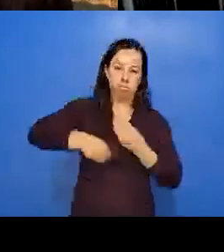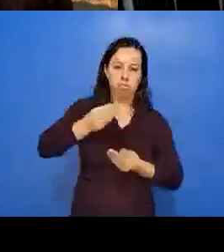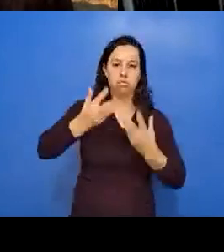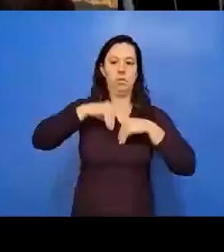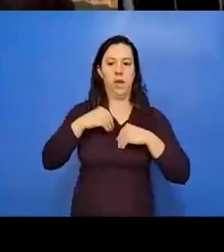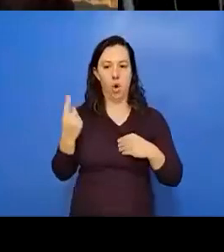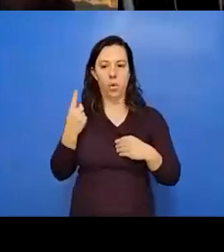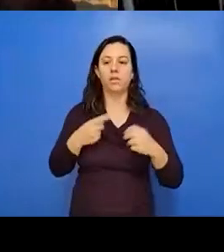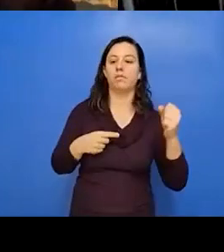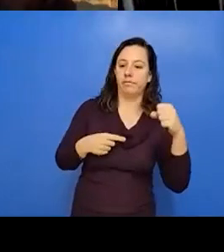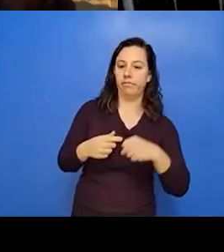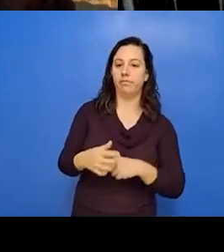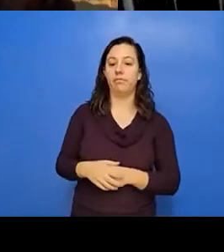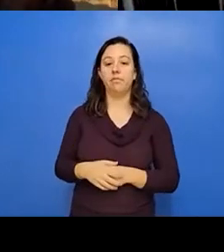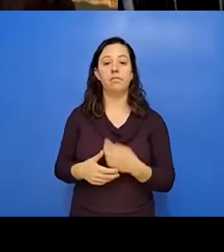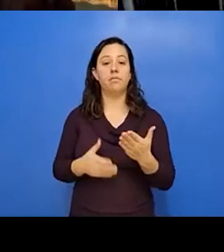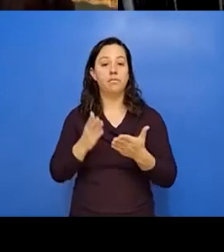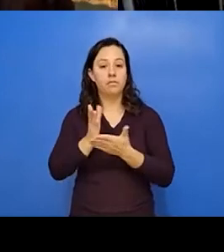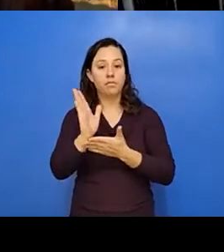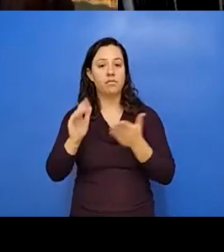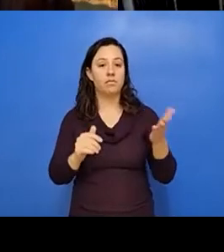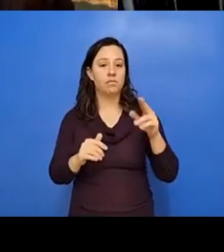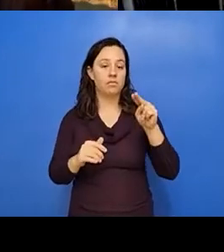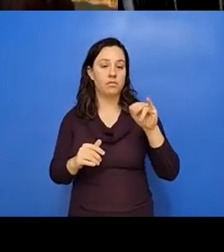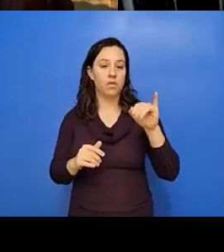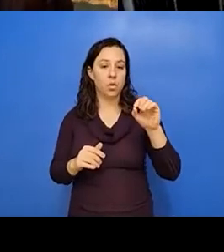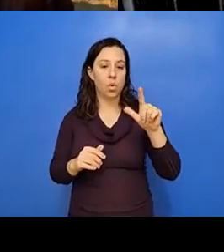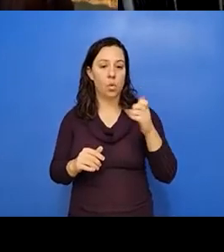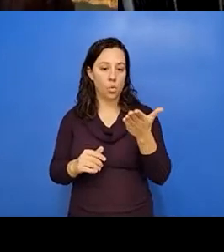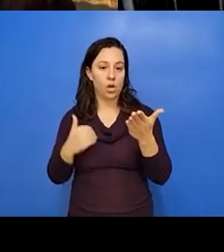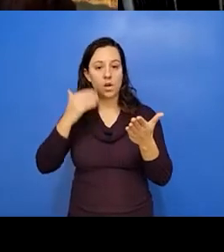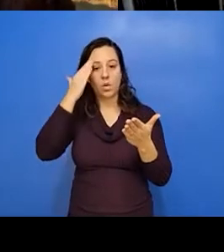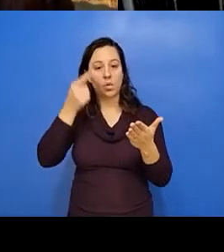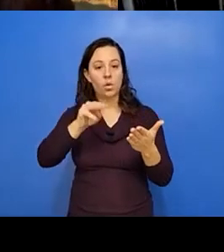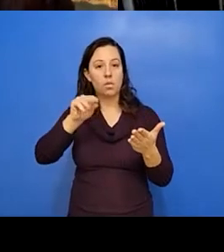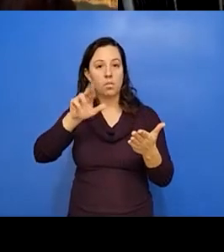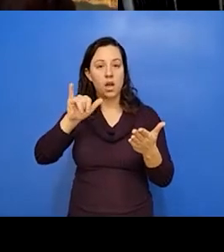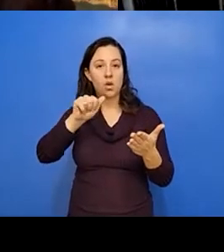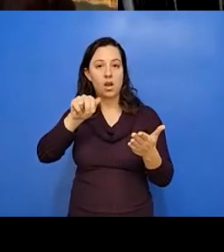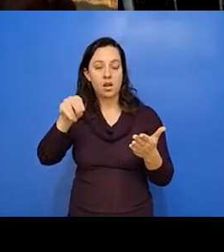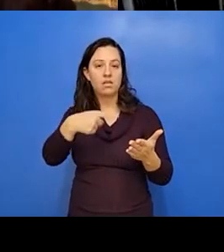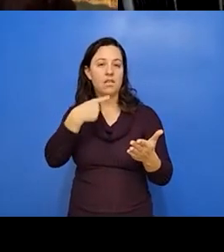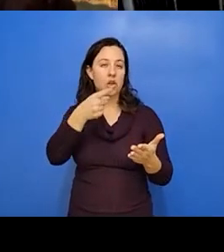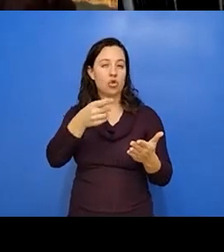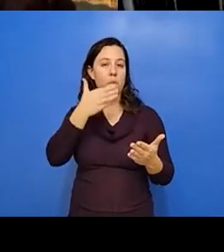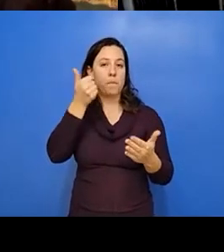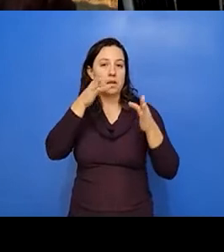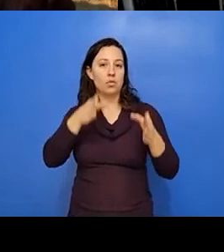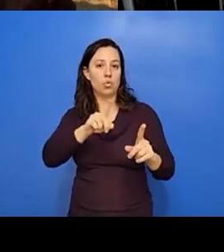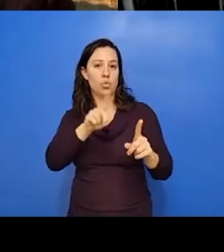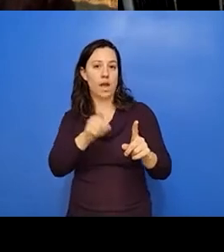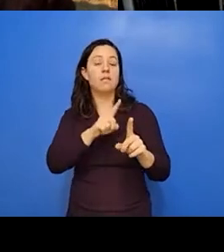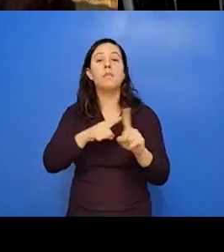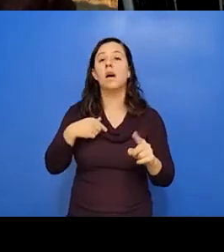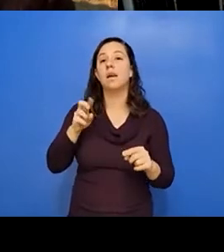Yeah. So Nicole, I know, uh, Marianne said, you're, you're the best person to ask this, but I did want to